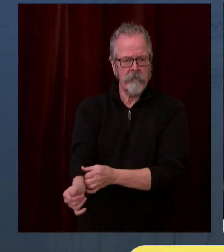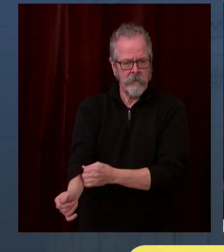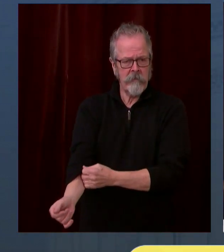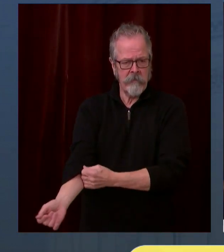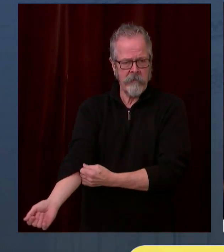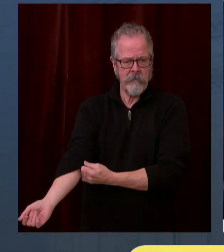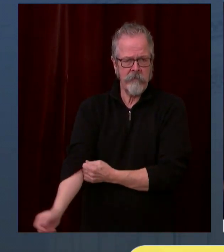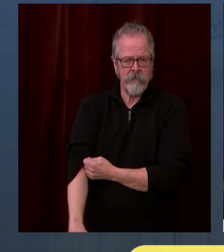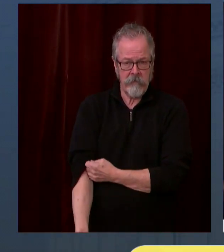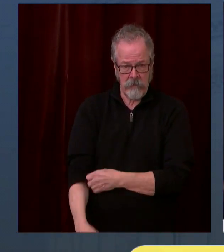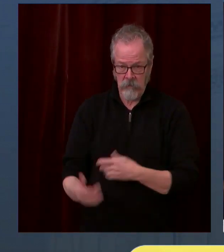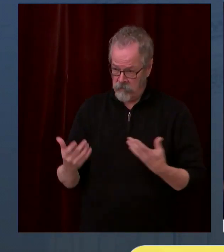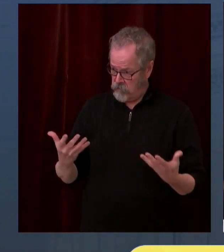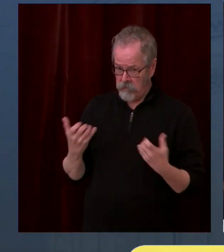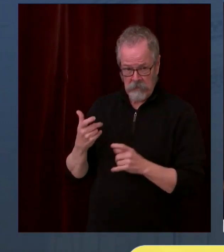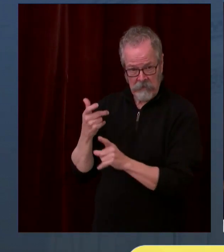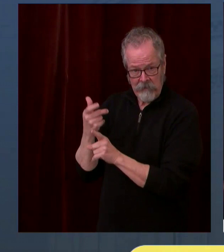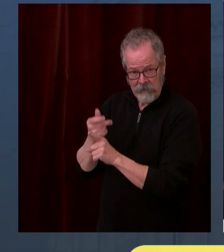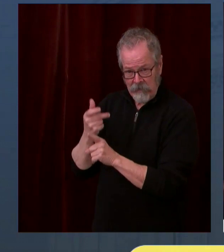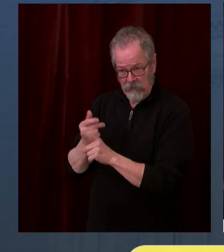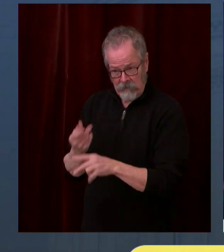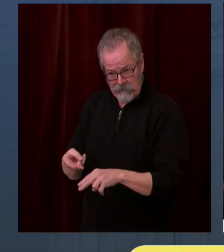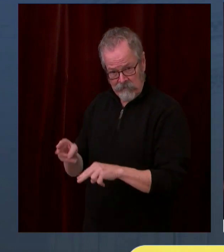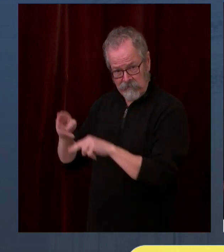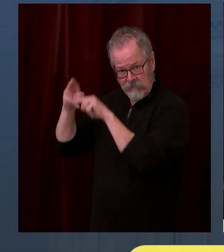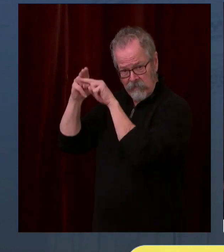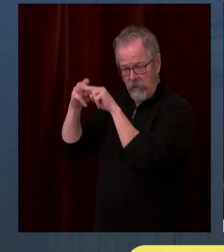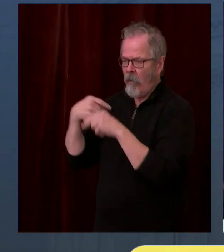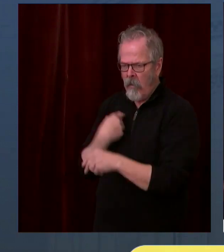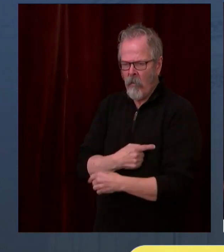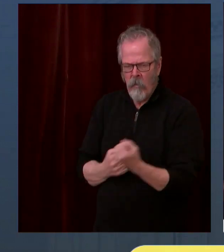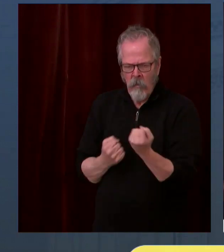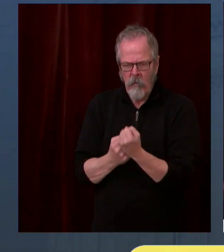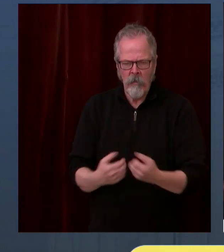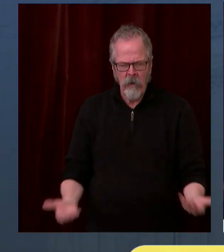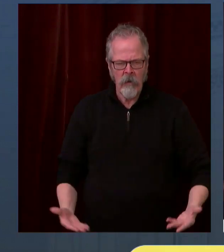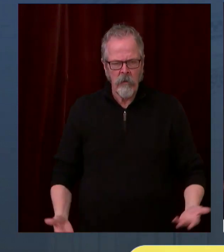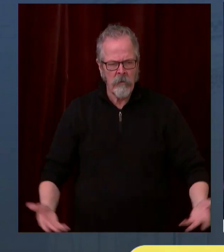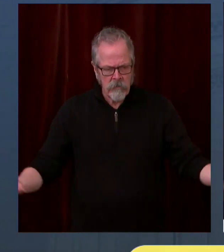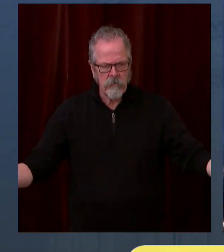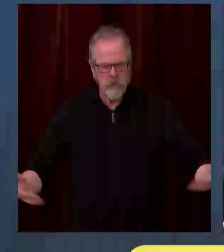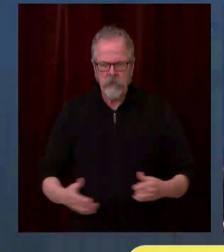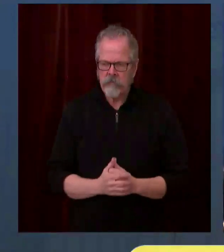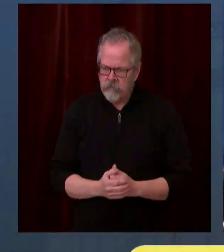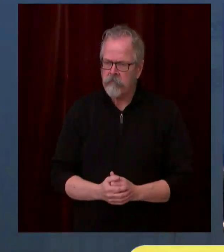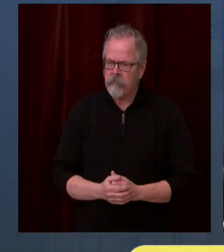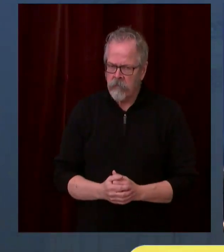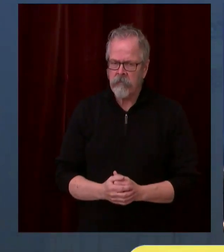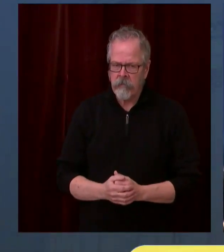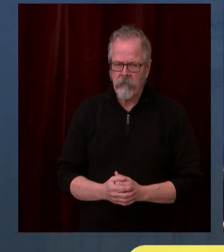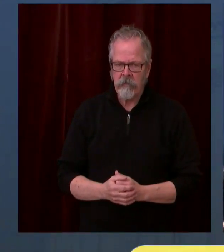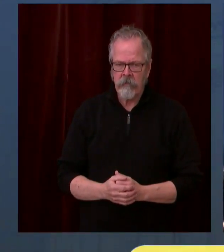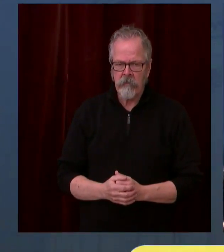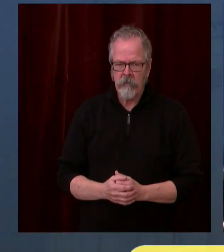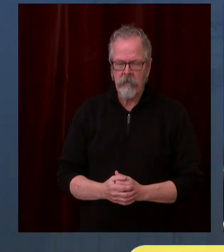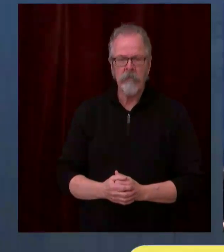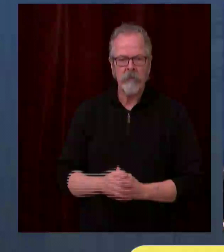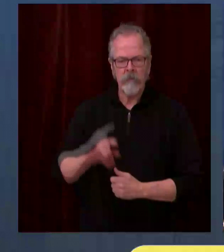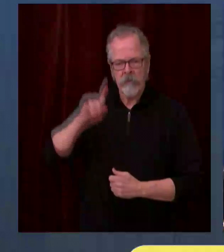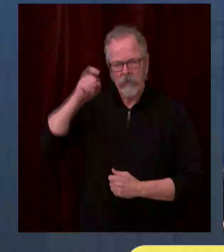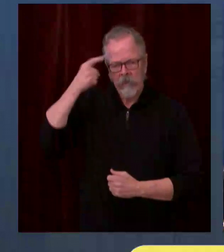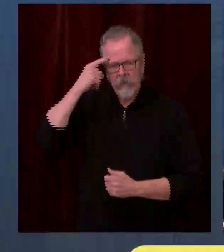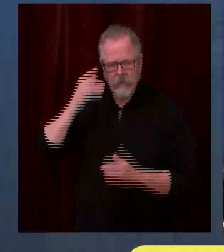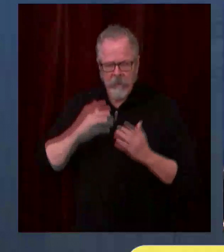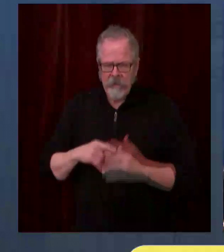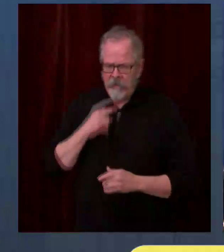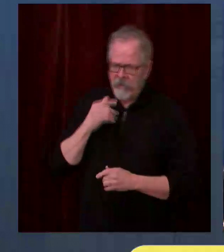we're delighted to be here. Thank you, Governor. Thanks, Kevin, for your leadership. I know many people want to see this vaccine in your coffee, but we have to have a